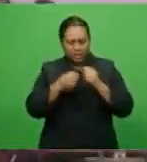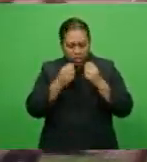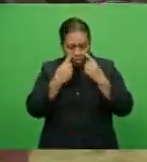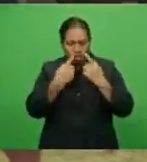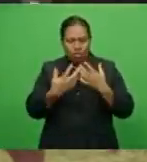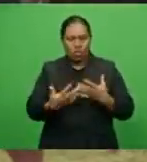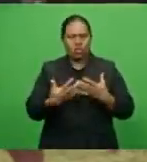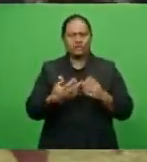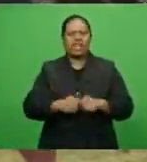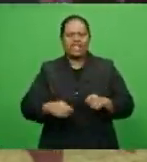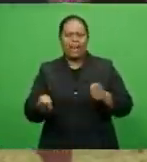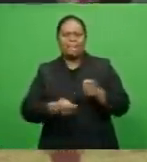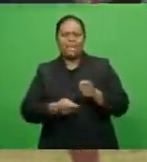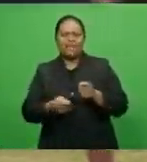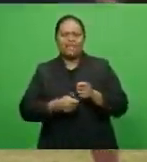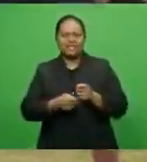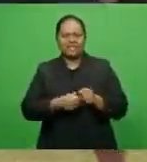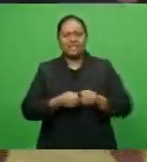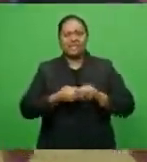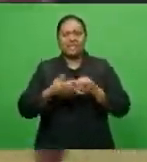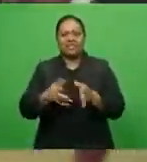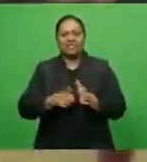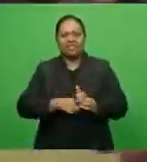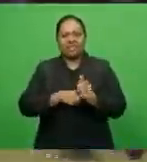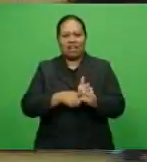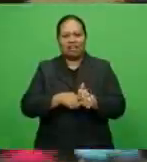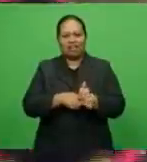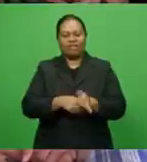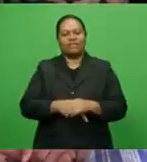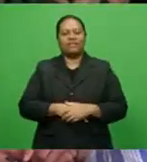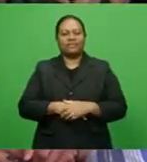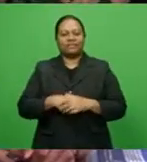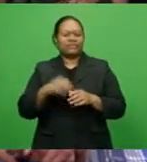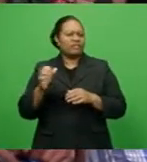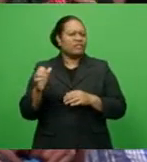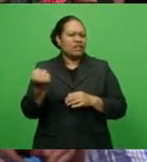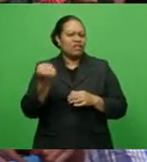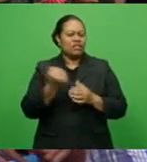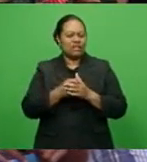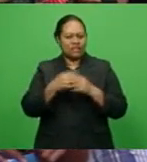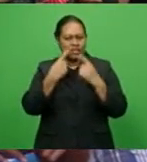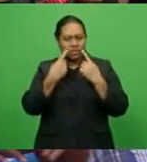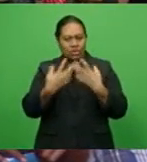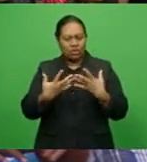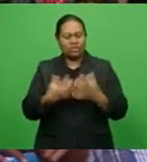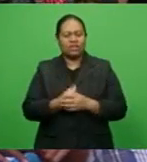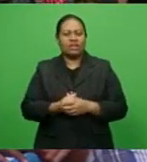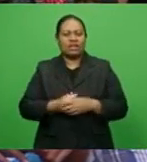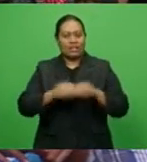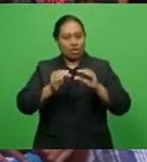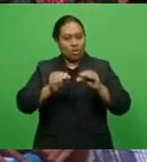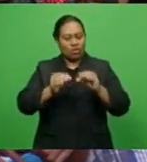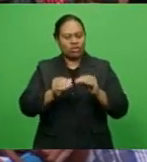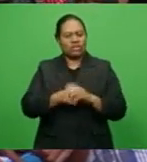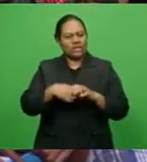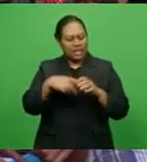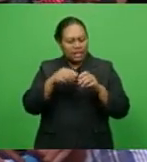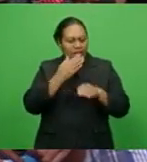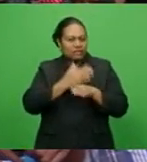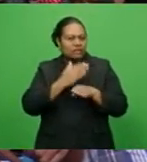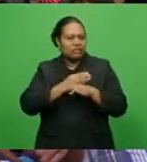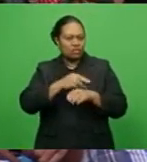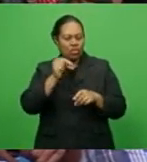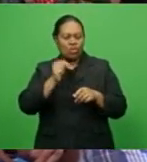them giving a penalty to the Maroons. Happy with the win, head coach Iletia Tuiseise says they will need to work on their discipline